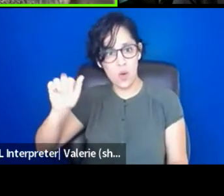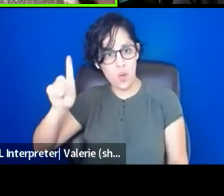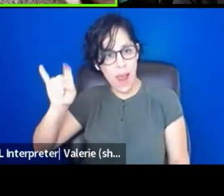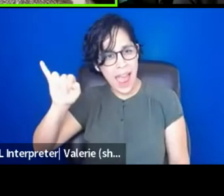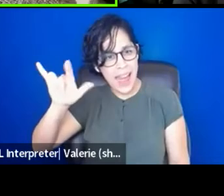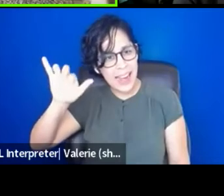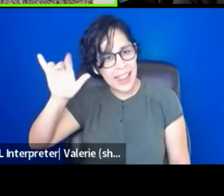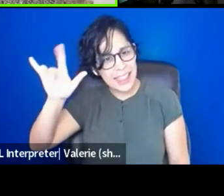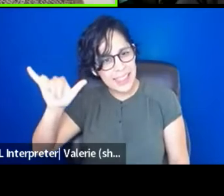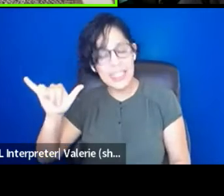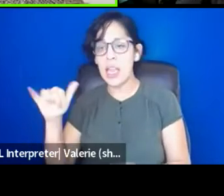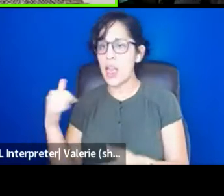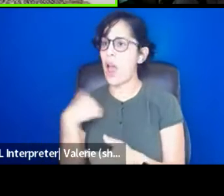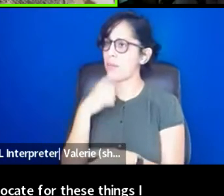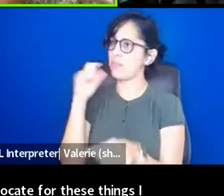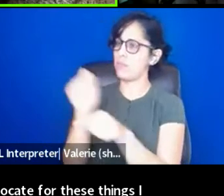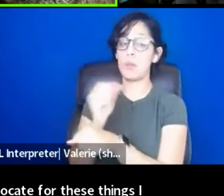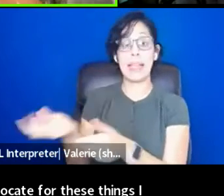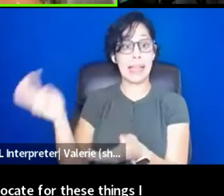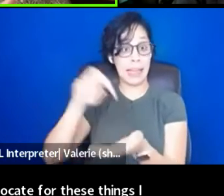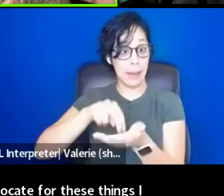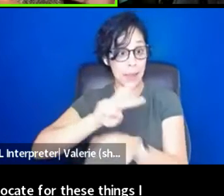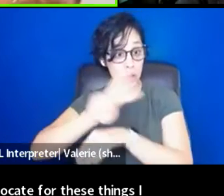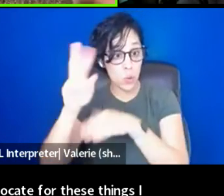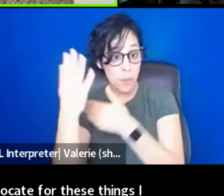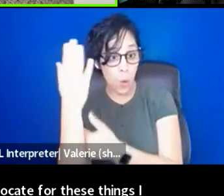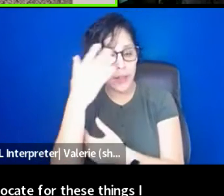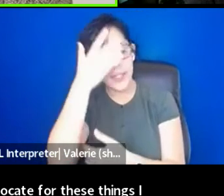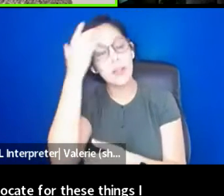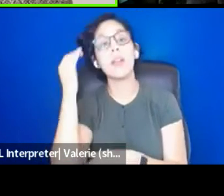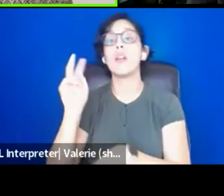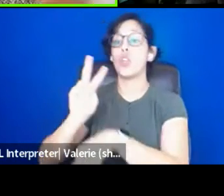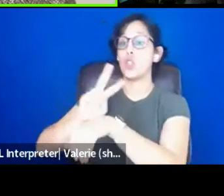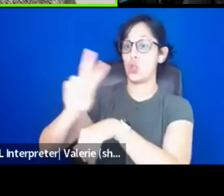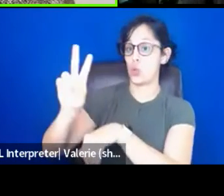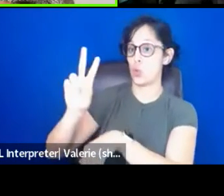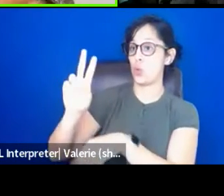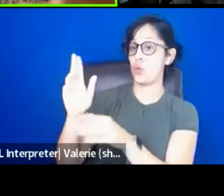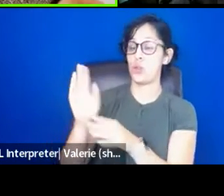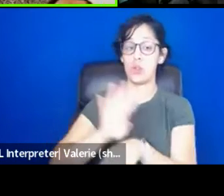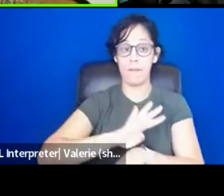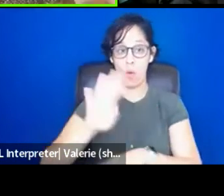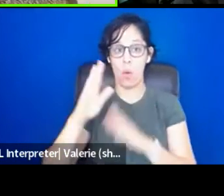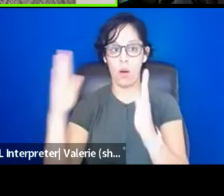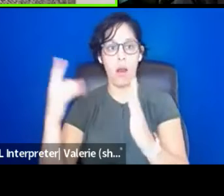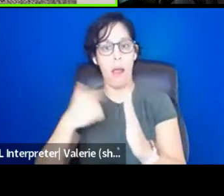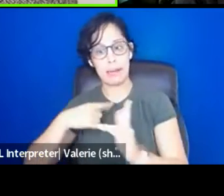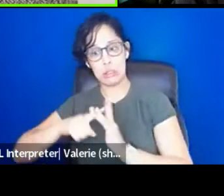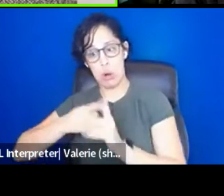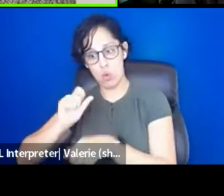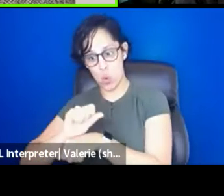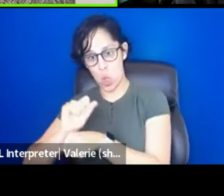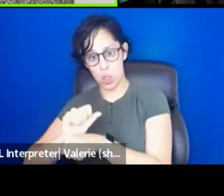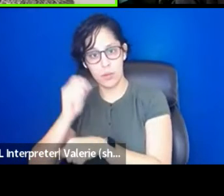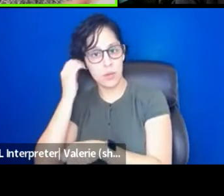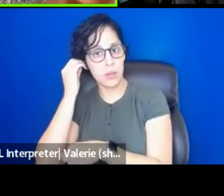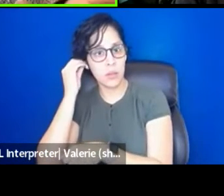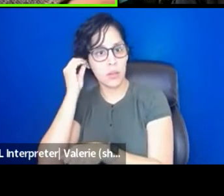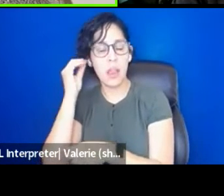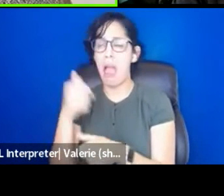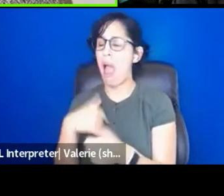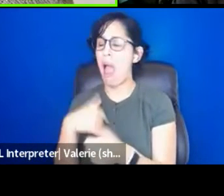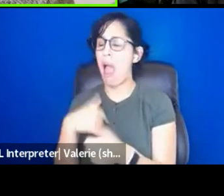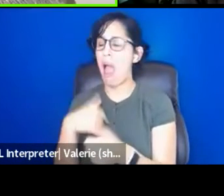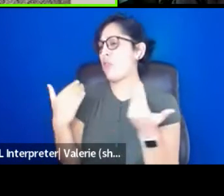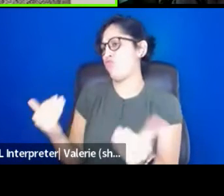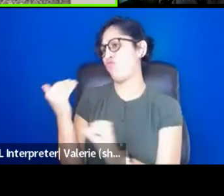still, I usually wake up at 2 in the morning. From 2 to 4, I do work. I started to just send the emails at 2 in the morning because I was